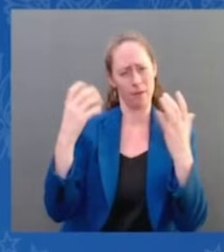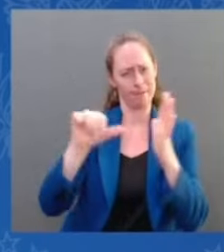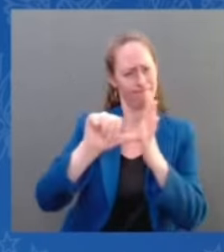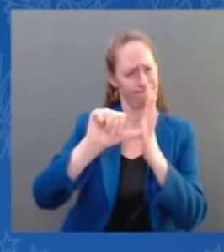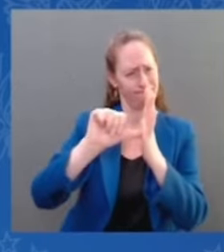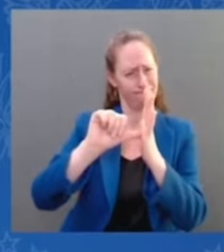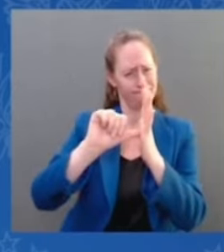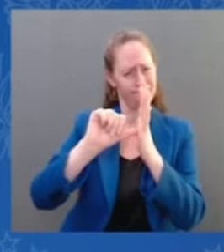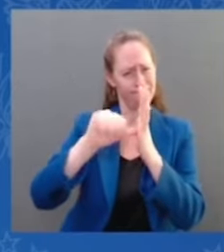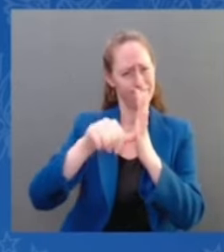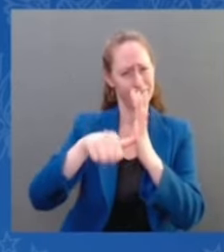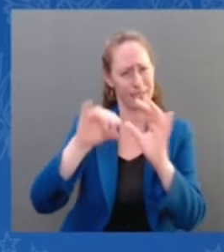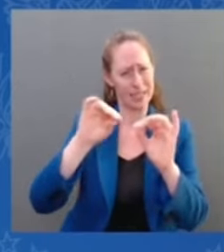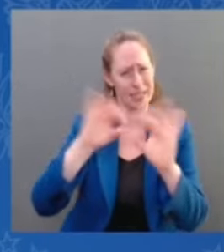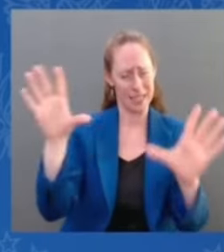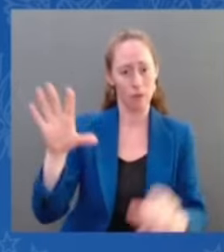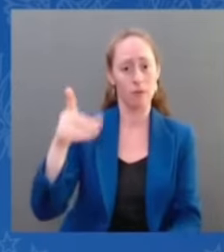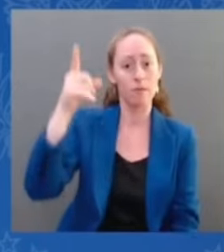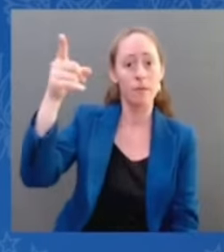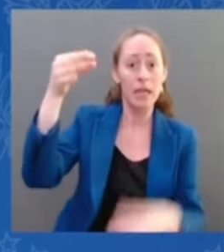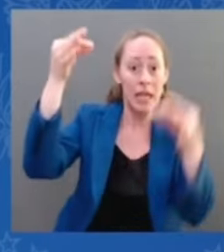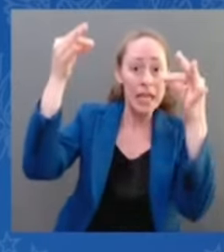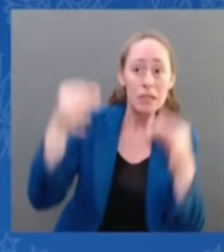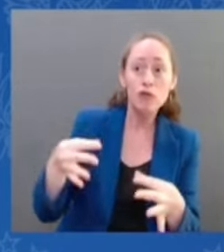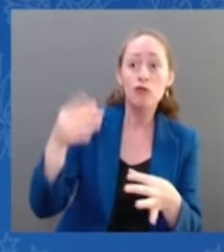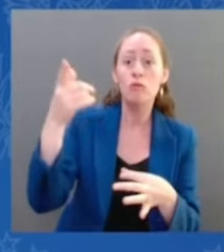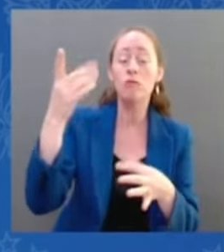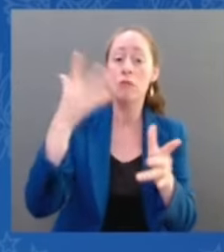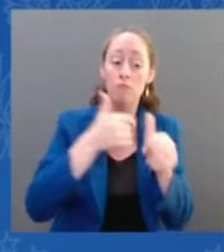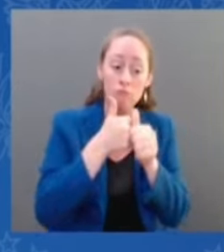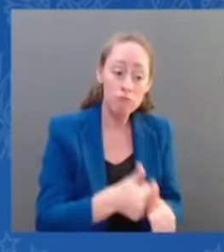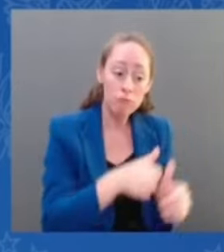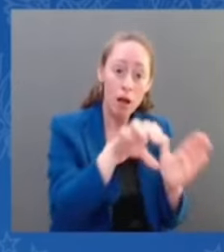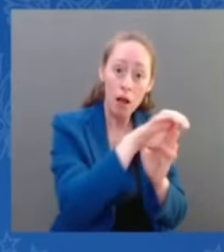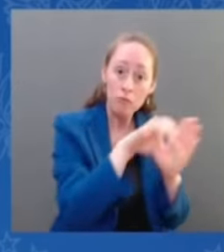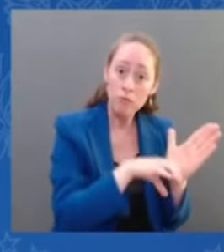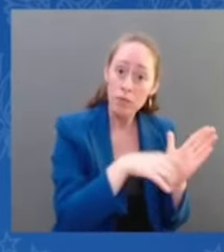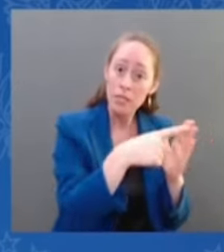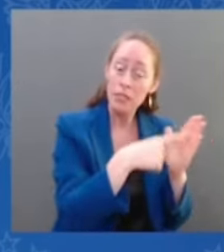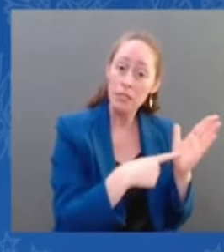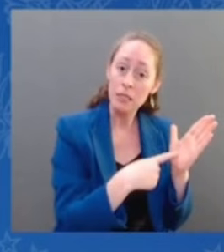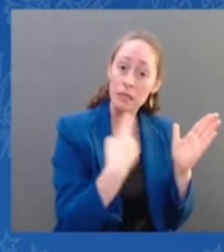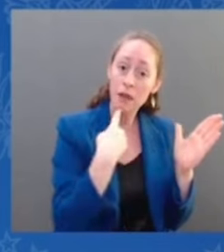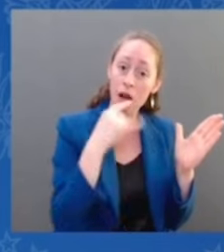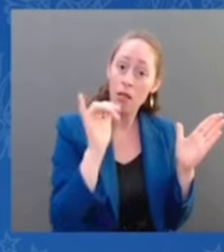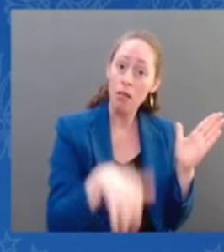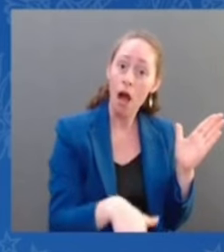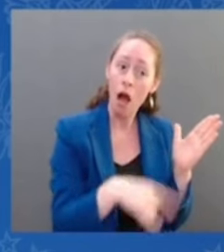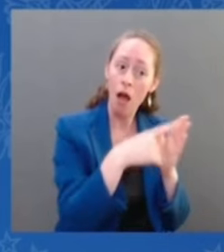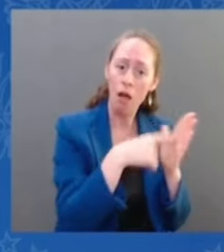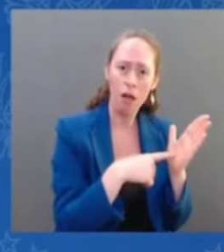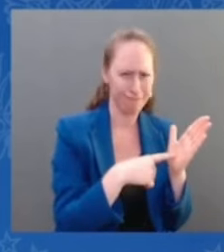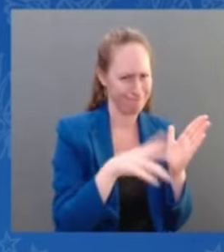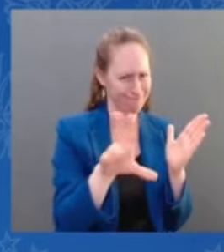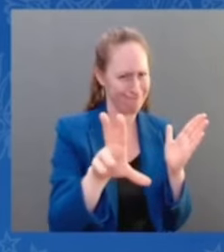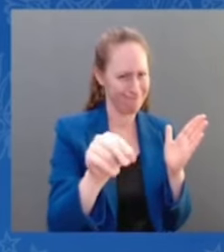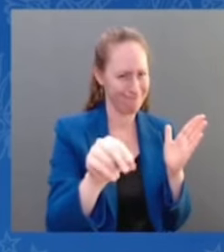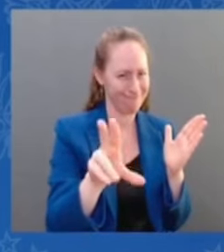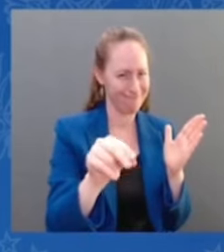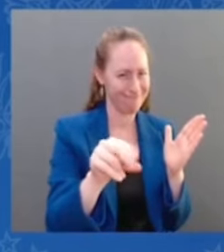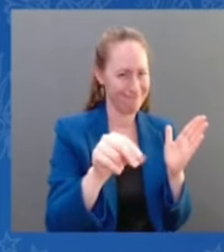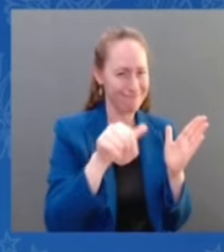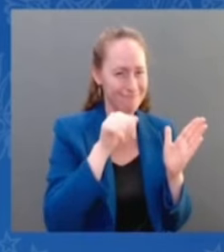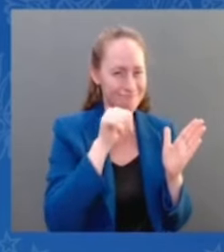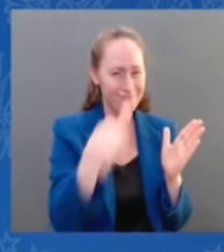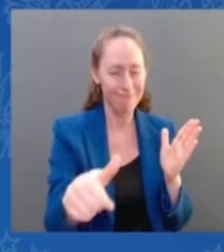justices, the majority said, this was not a decision driven by history. You've all probably had a chance to read the decisions